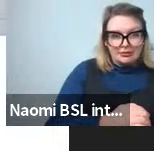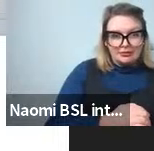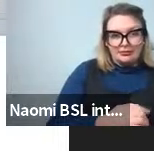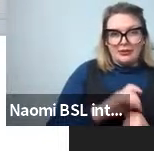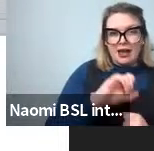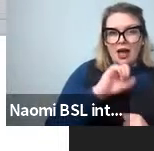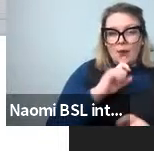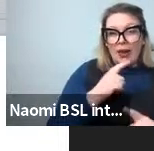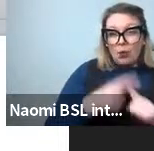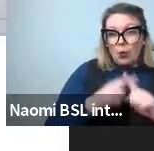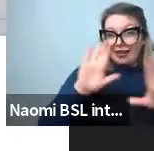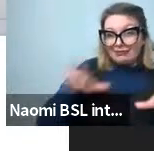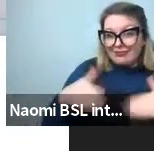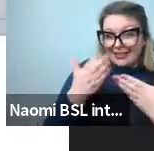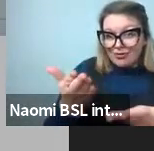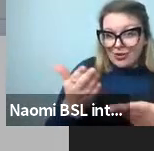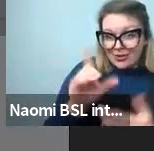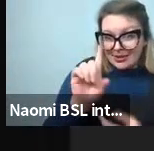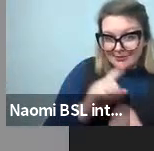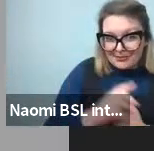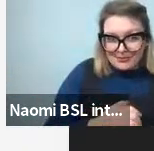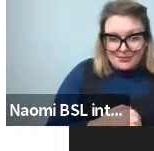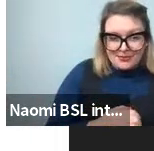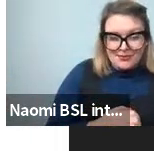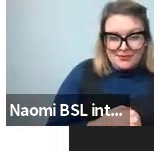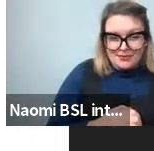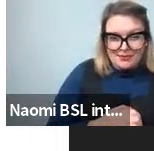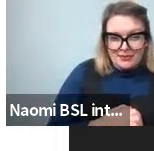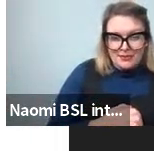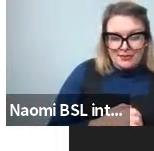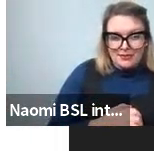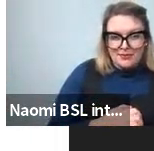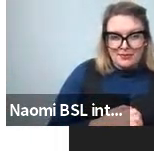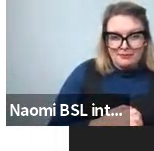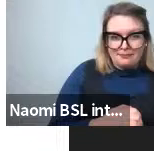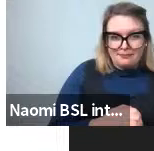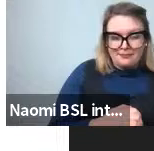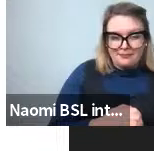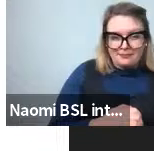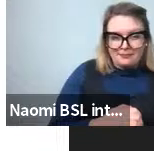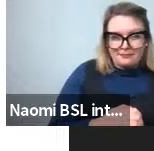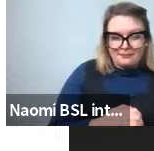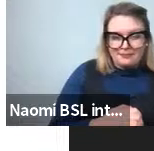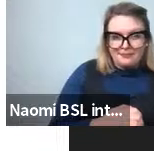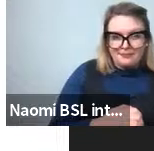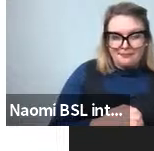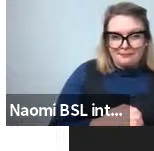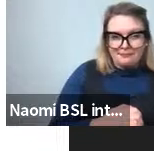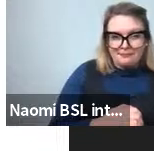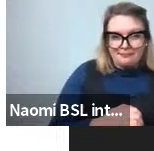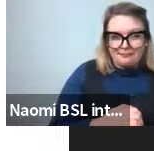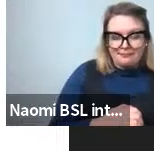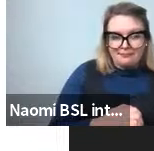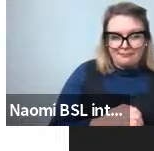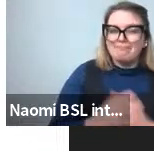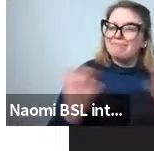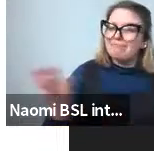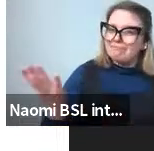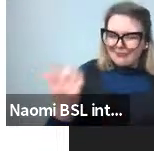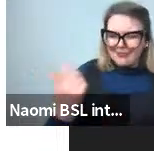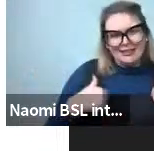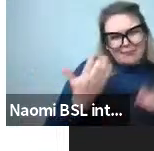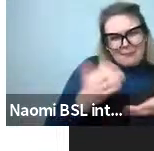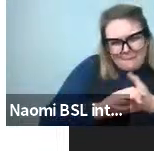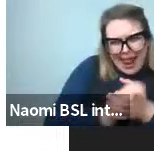here to your talk. Great. Thank you. Okay. So it's really my pleasure to introduce